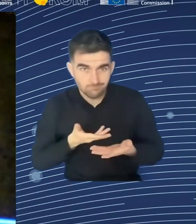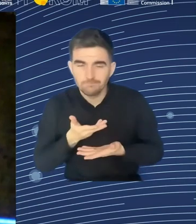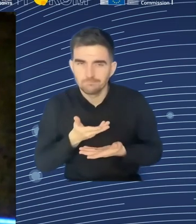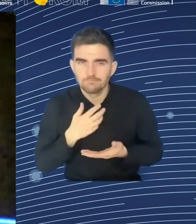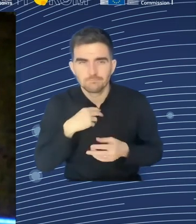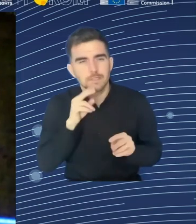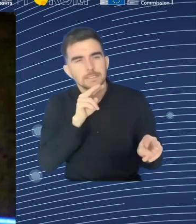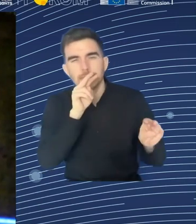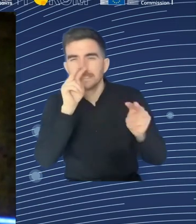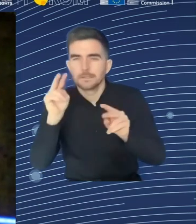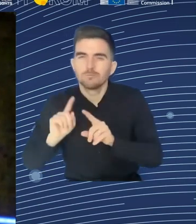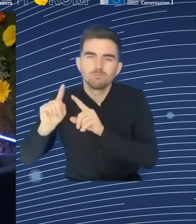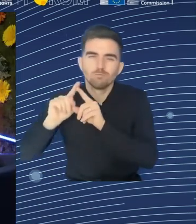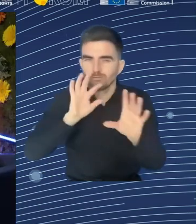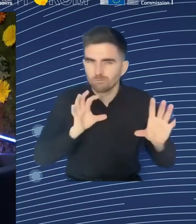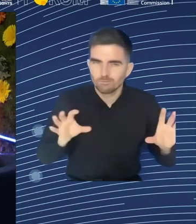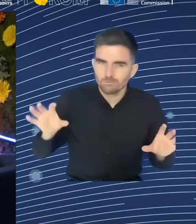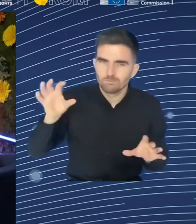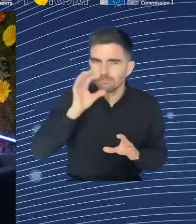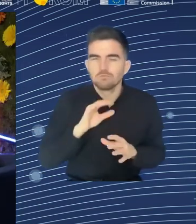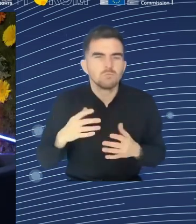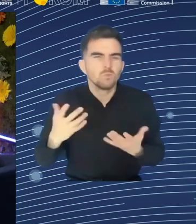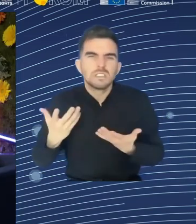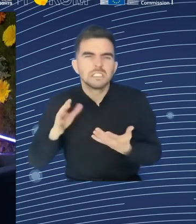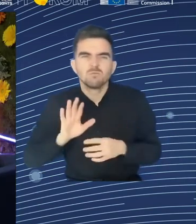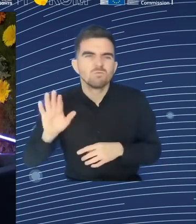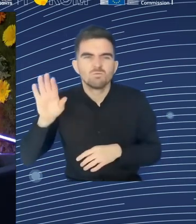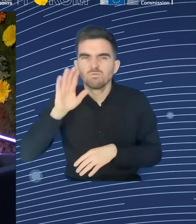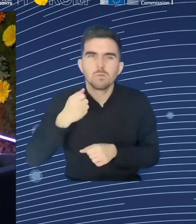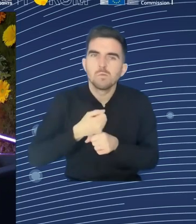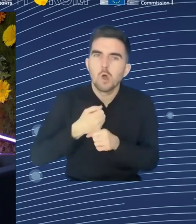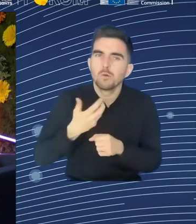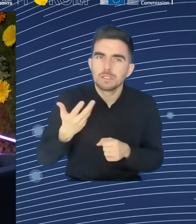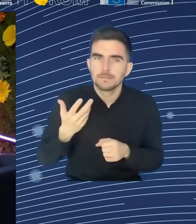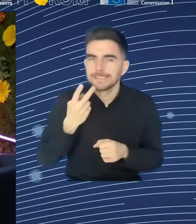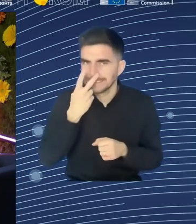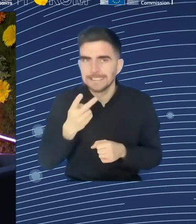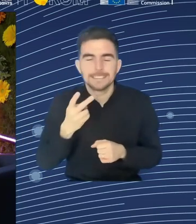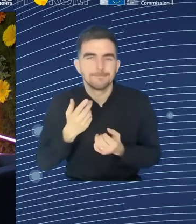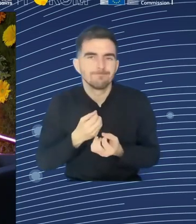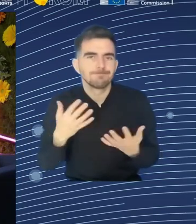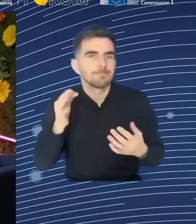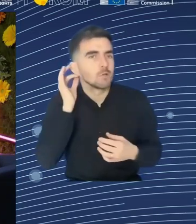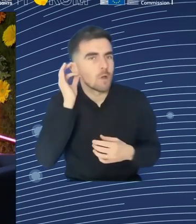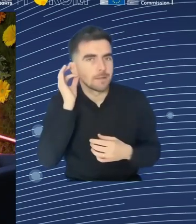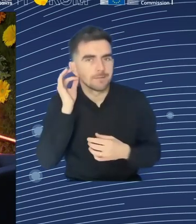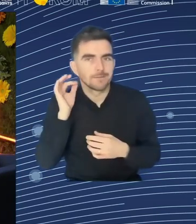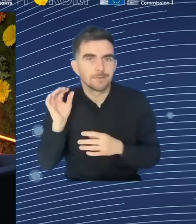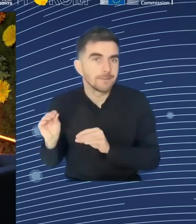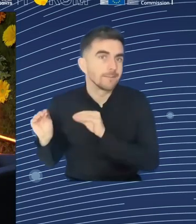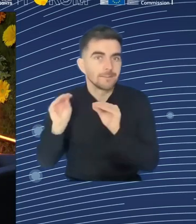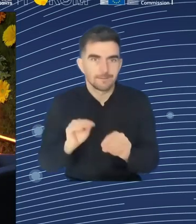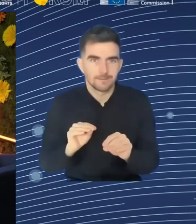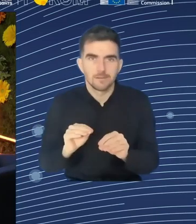to come here. And then there is indeed a language issue and a cultural issue that it is